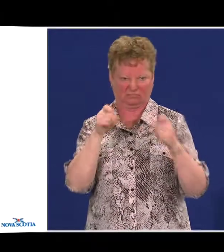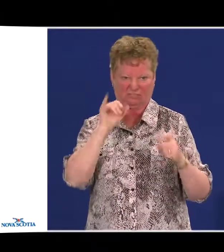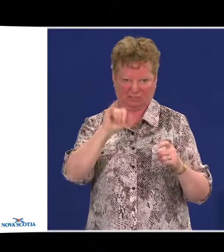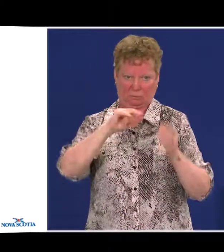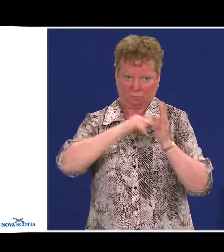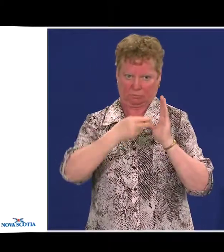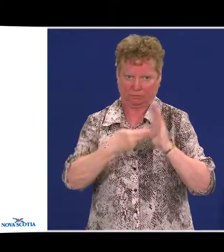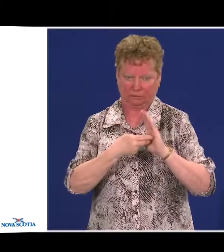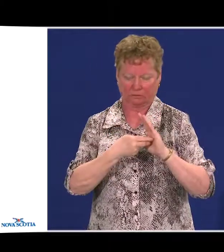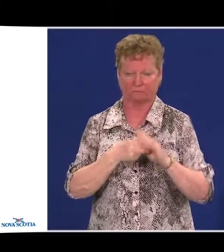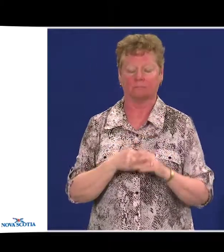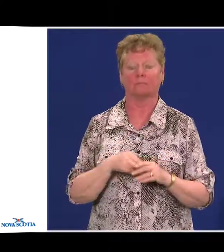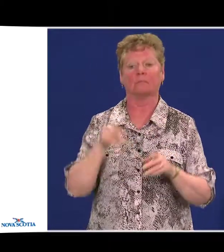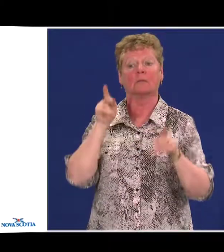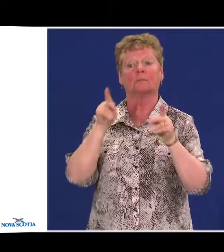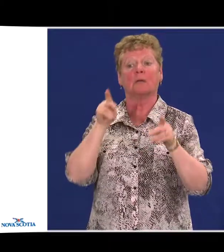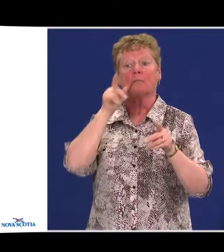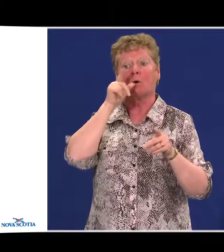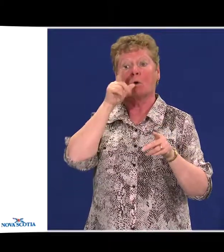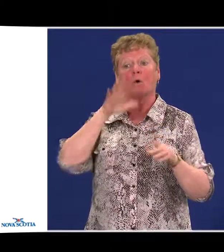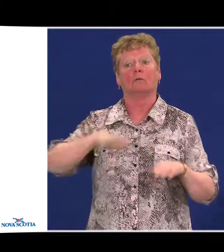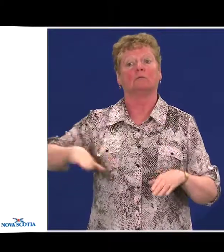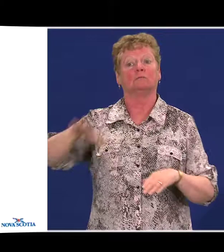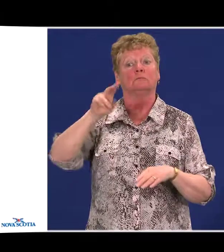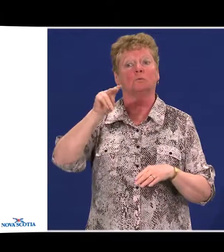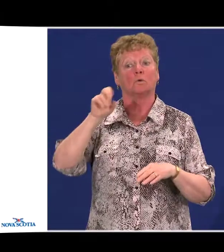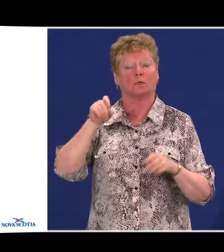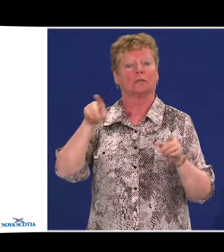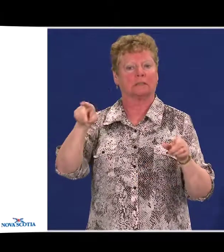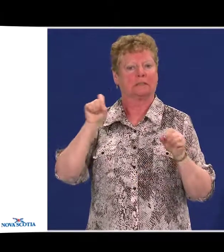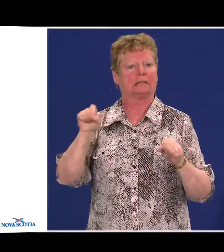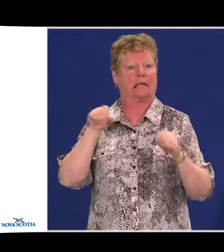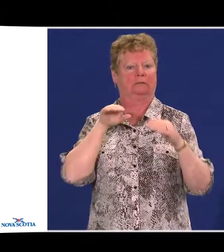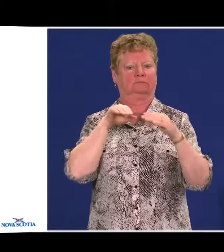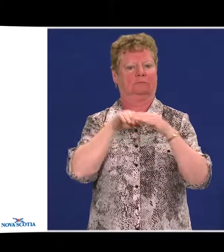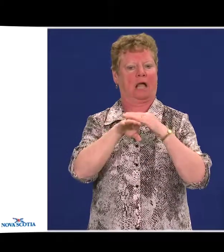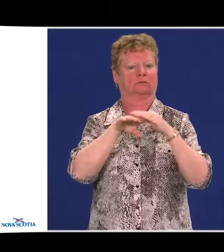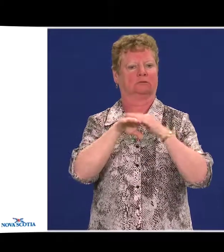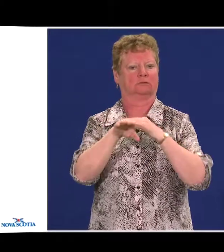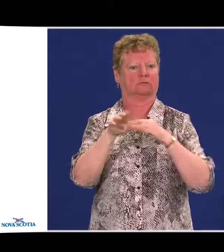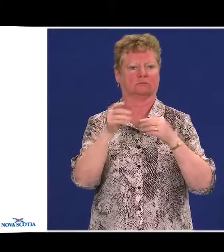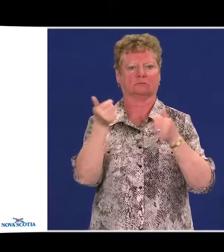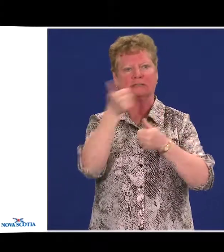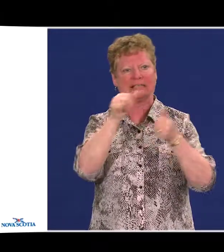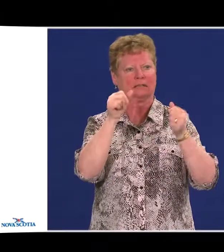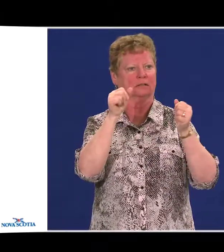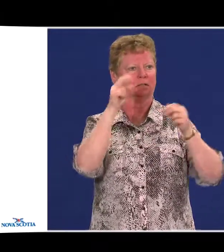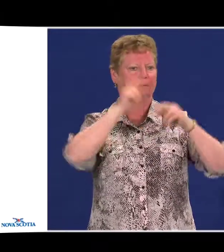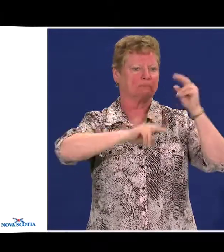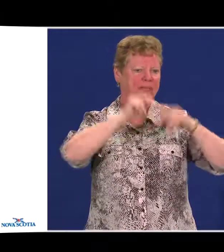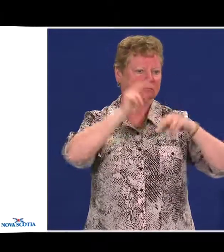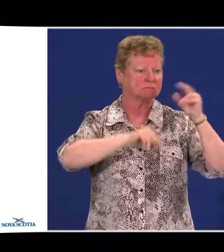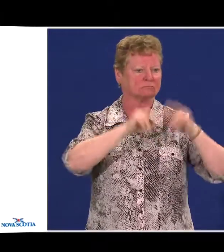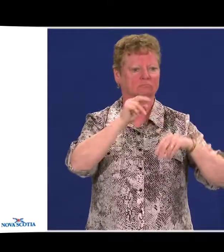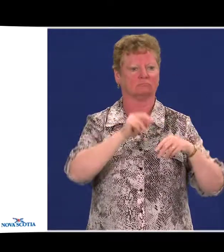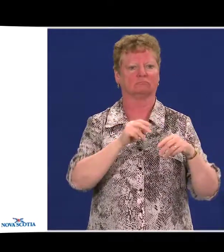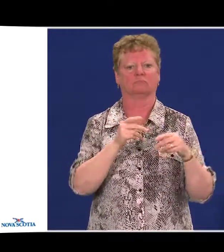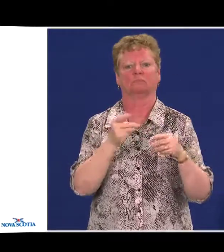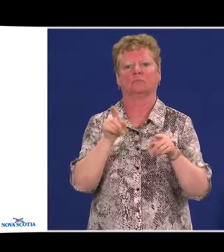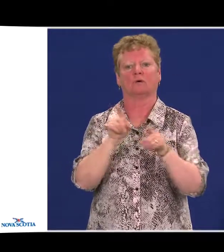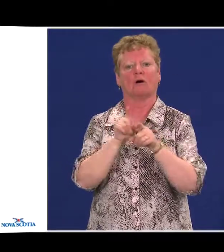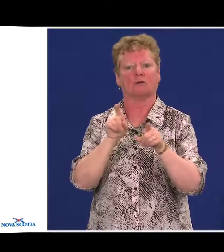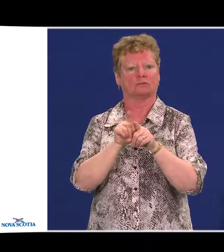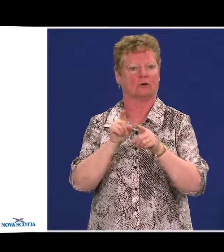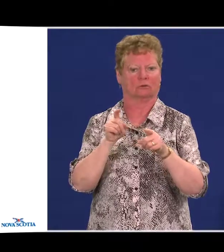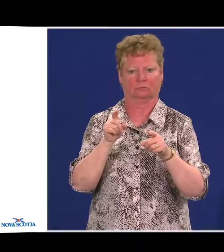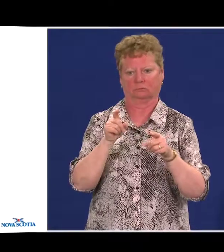So, all Nova Scotians are able to access the built environment, which includes all buildings and infrastructure, including